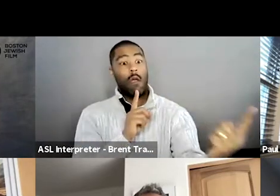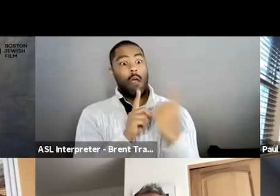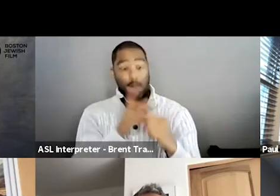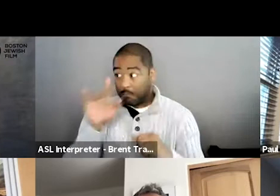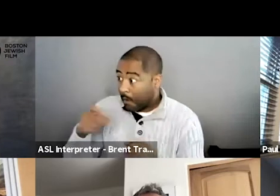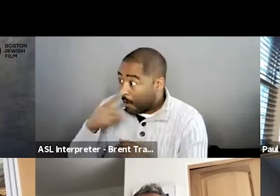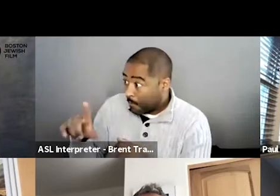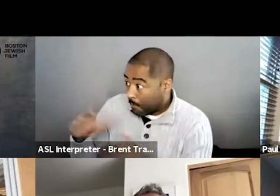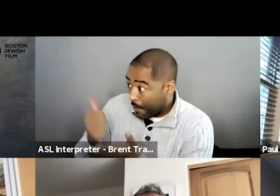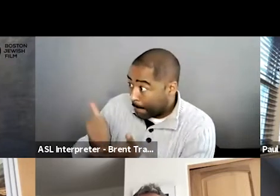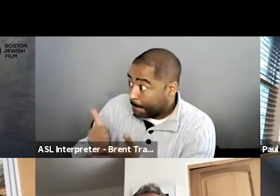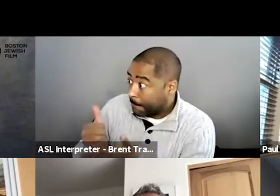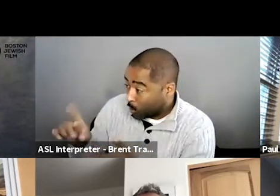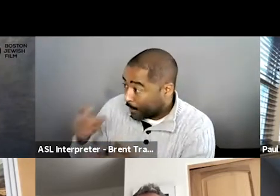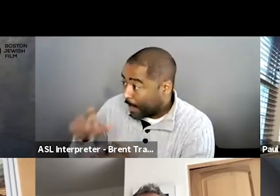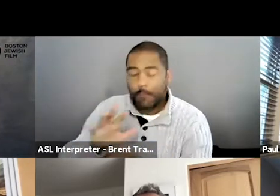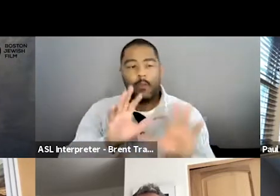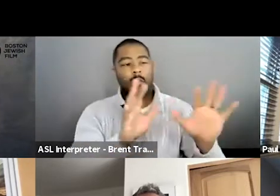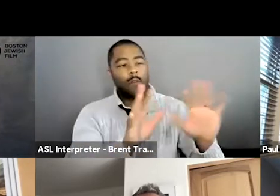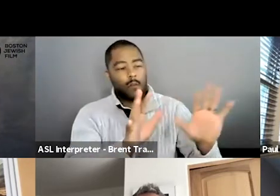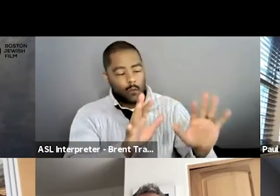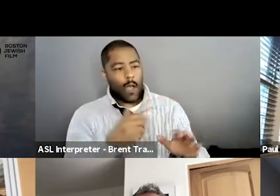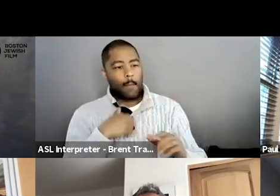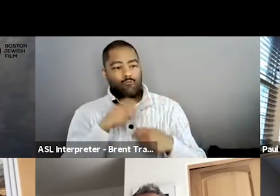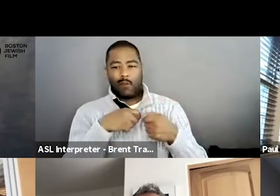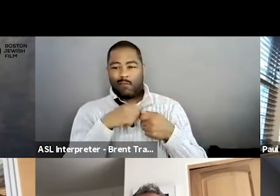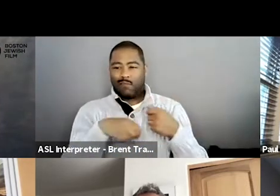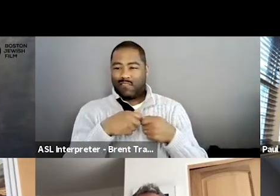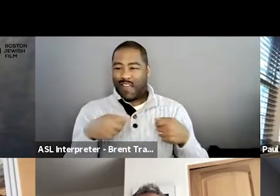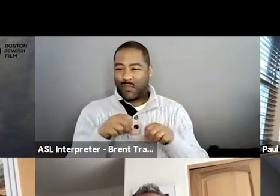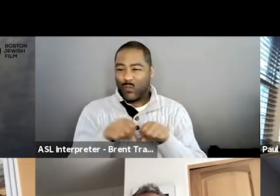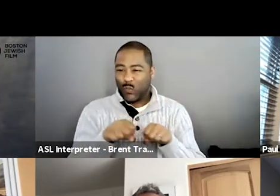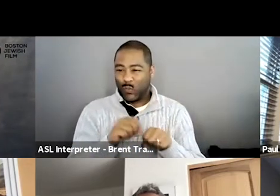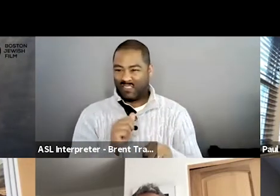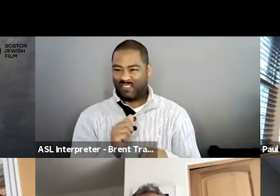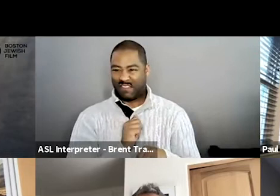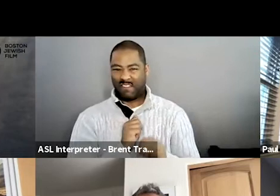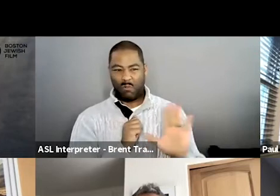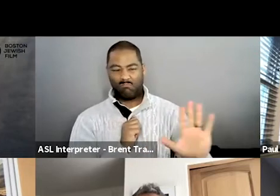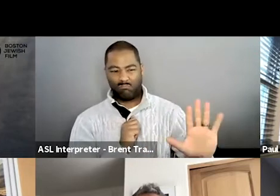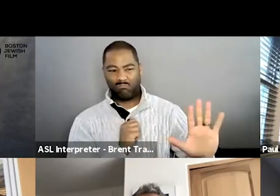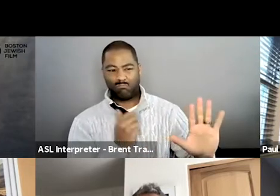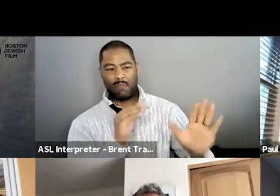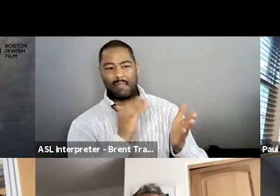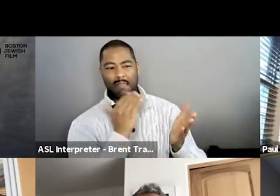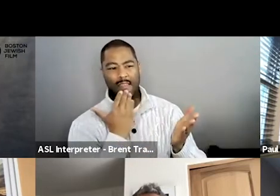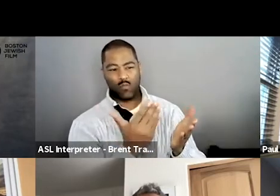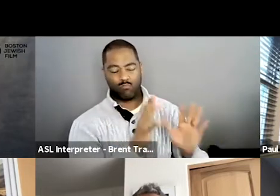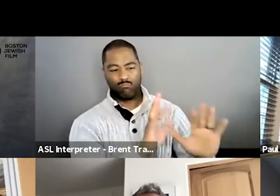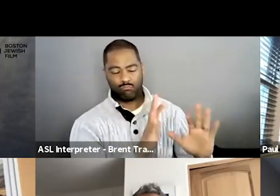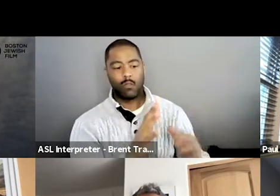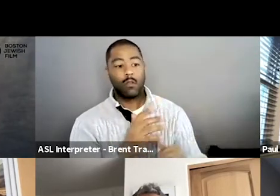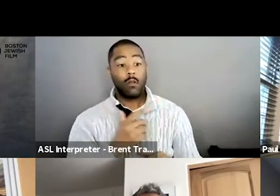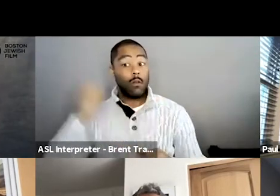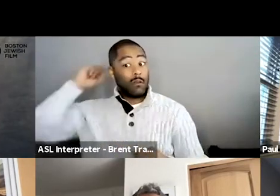Just takes a little longer. So it was, it was really, for me, it was sort of opening up who I am as a, as a producer